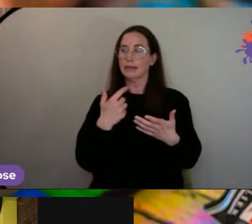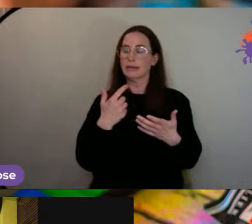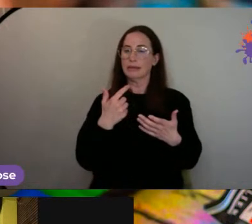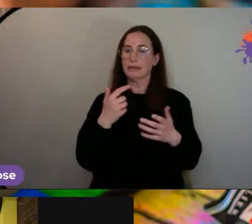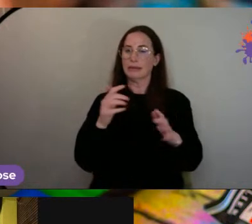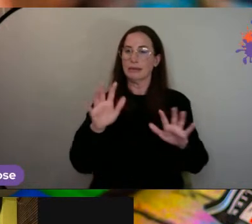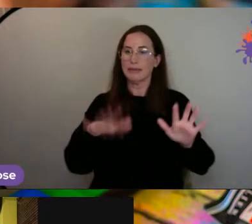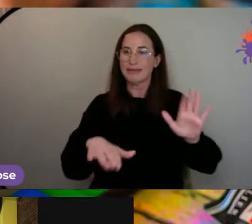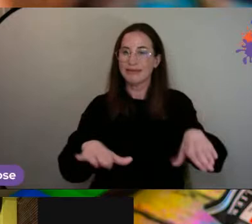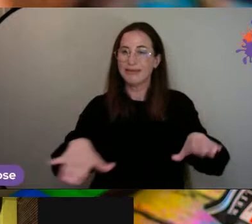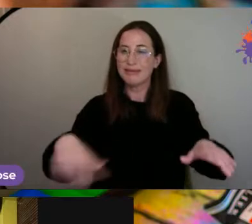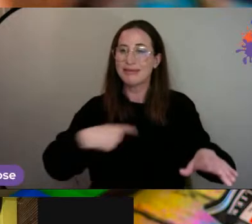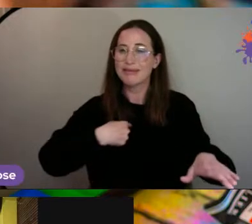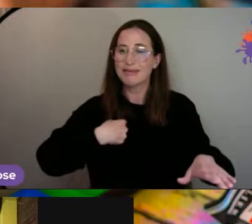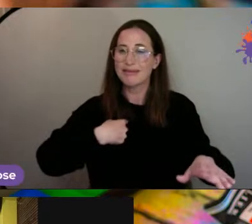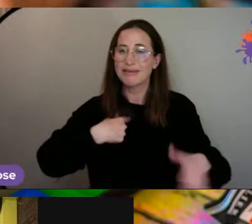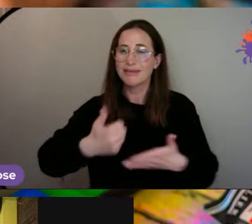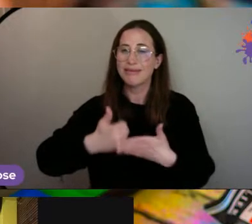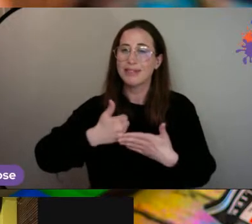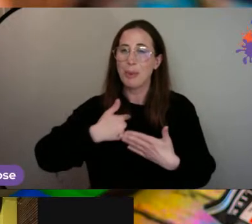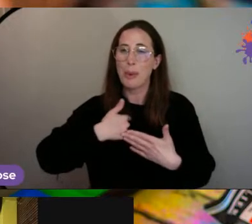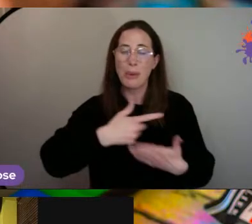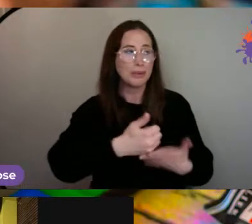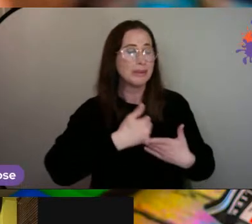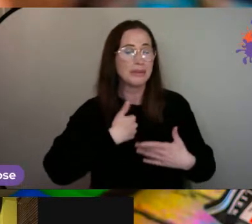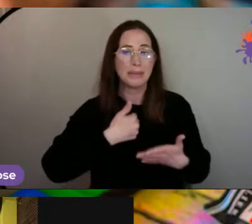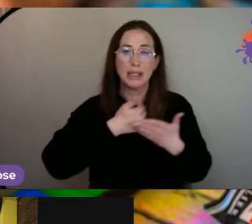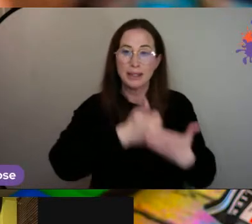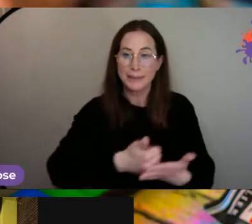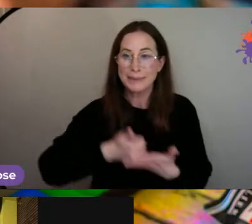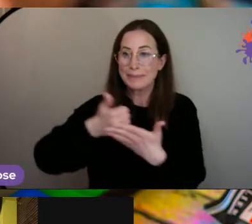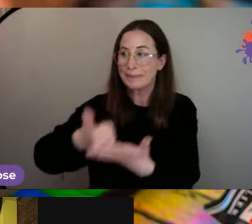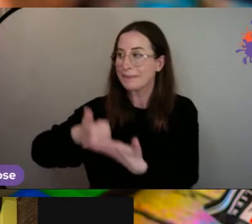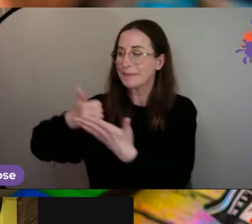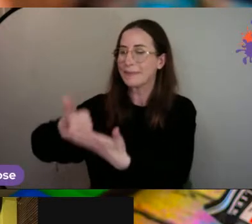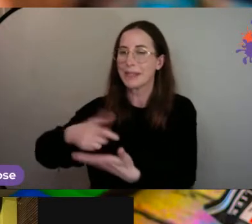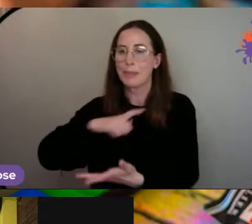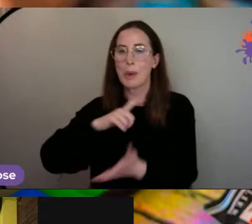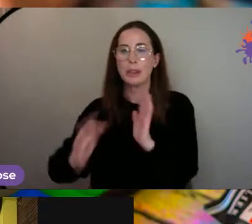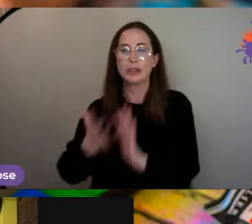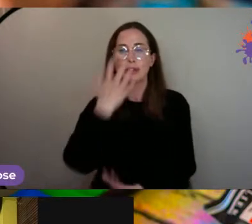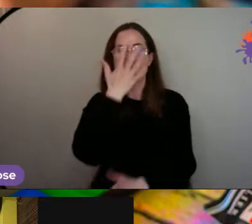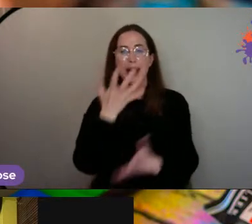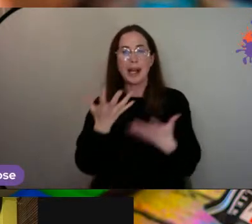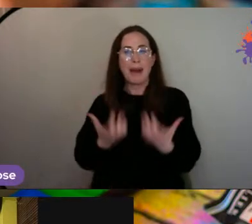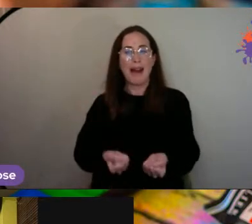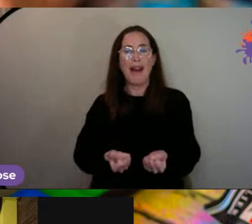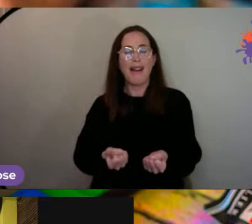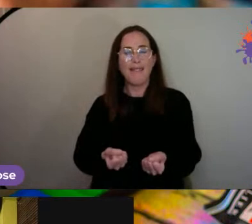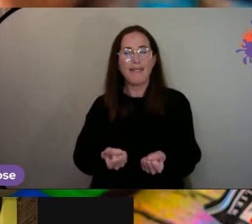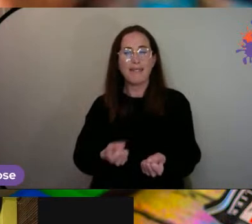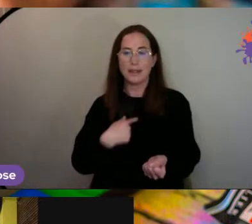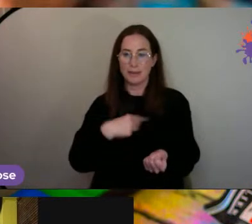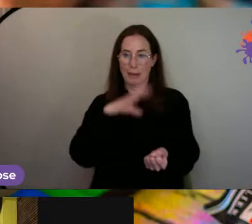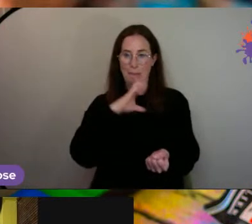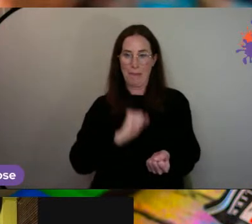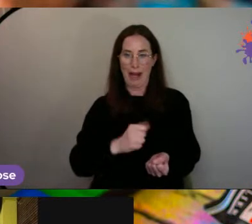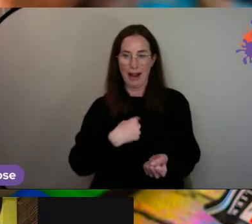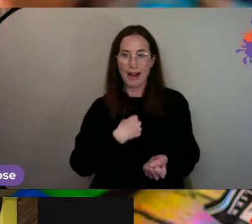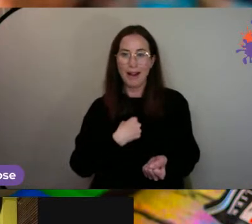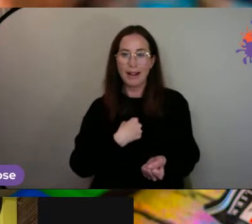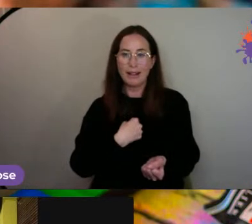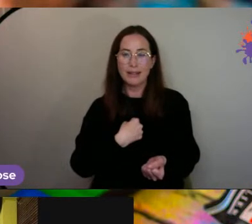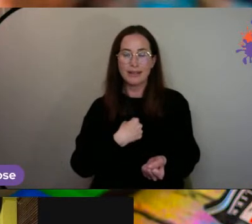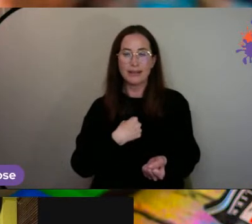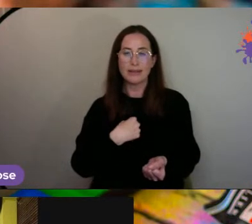to ask for help because, you know, there's the shame aspect that comes in from it, especially from a man or